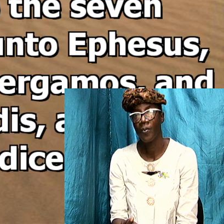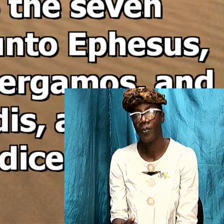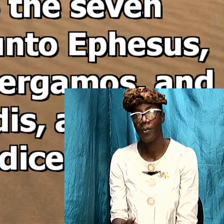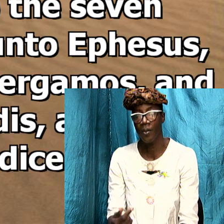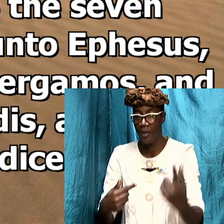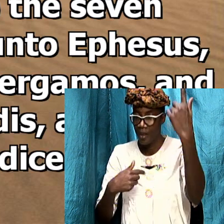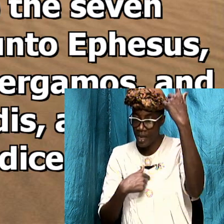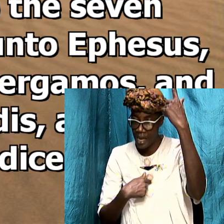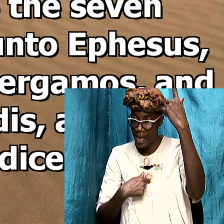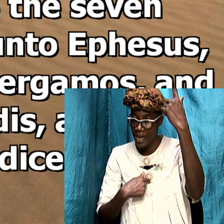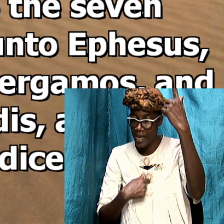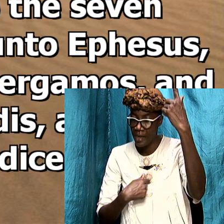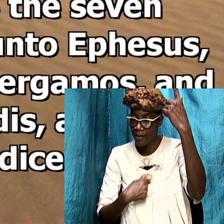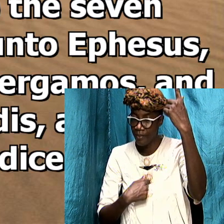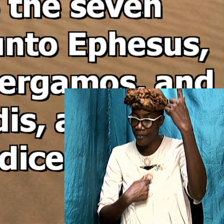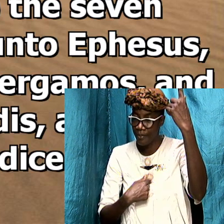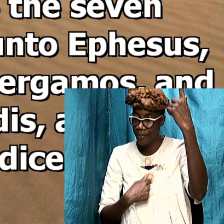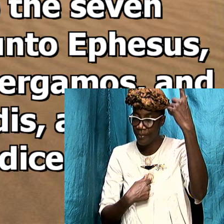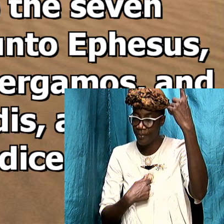I am